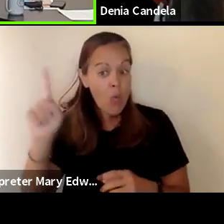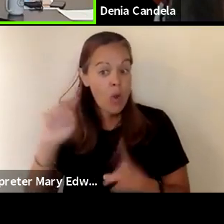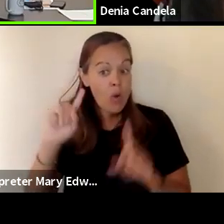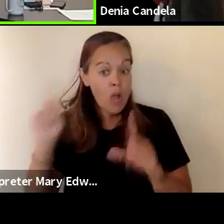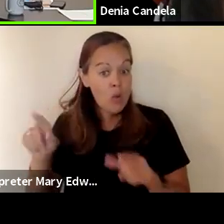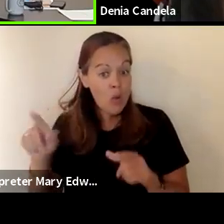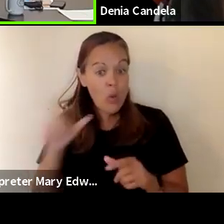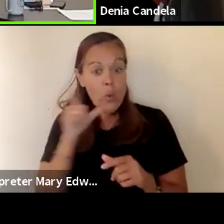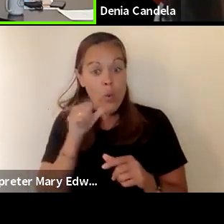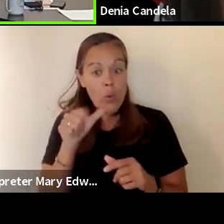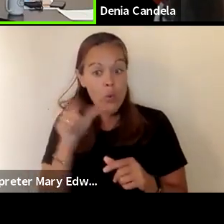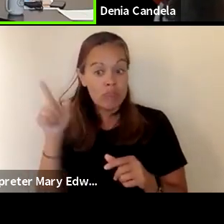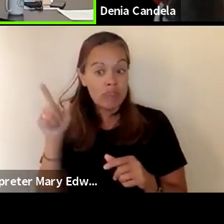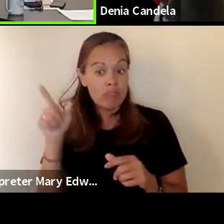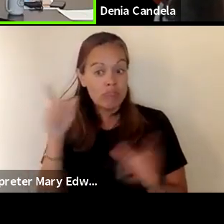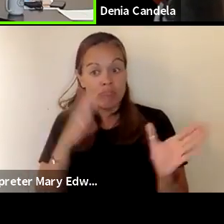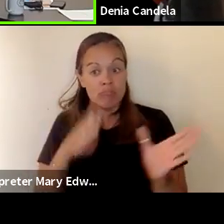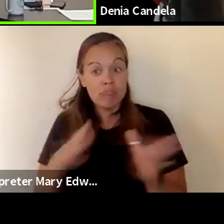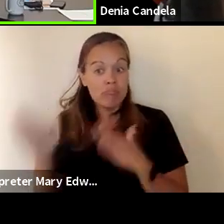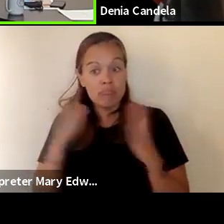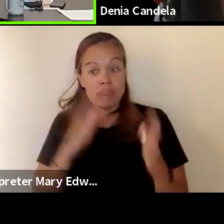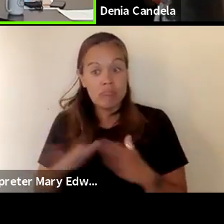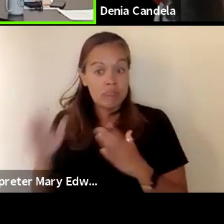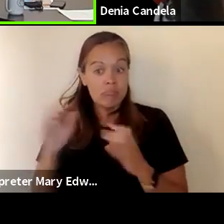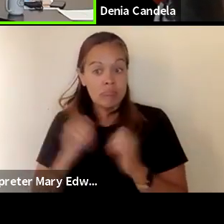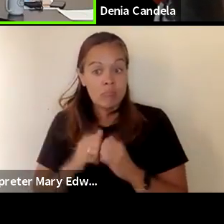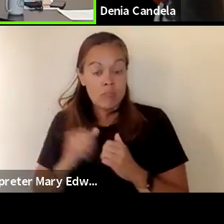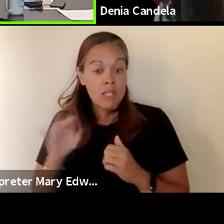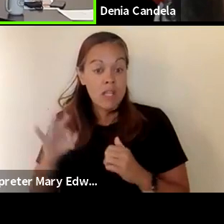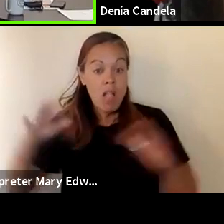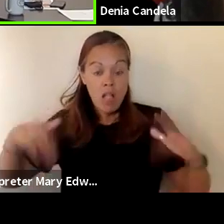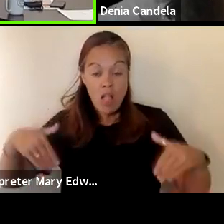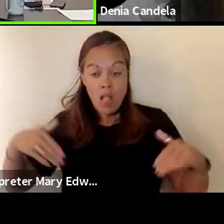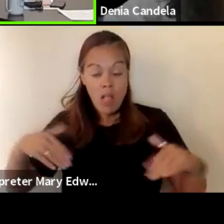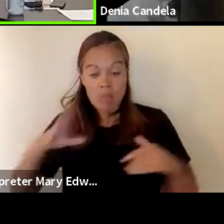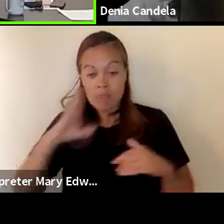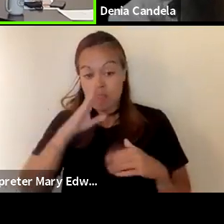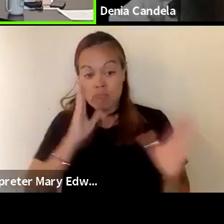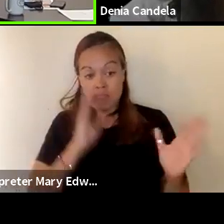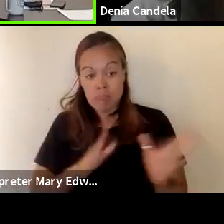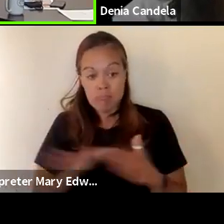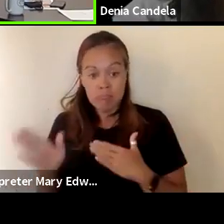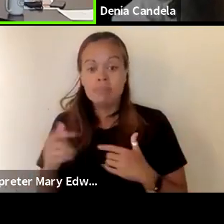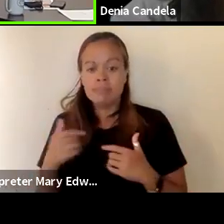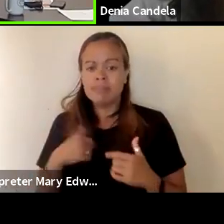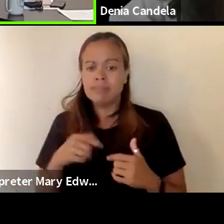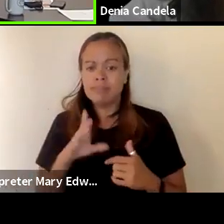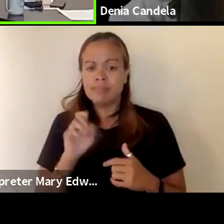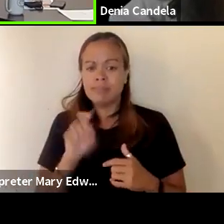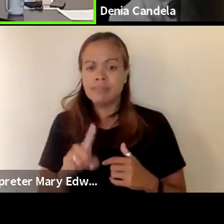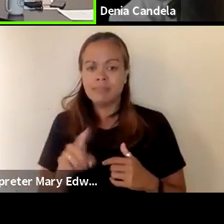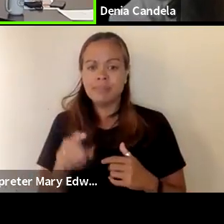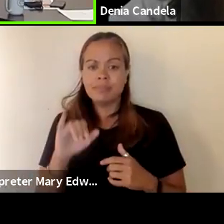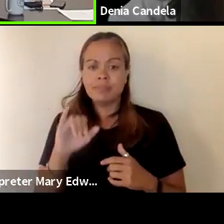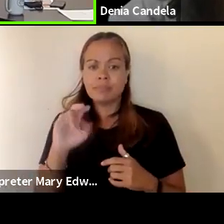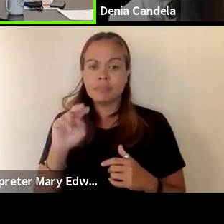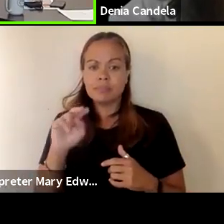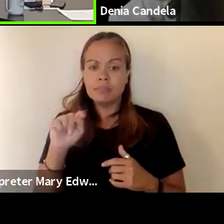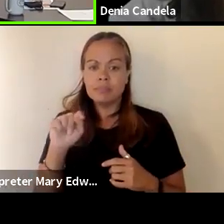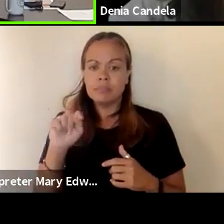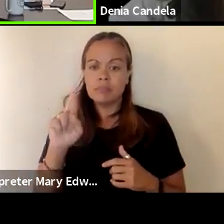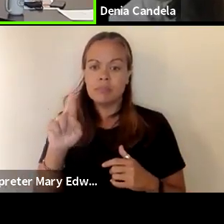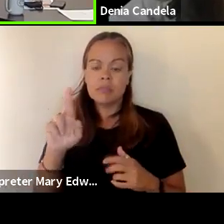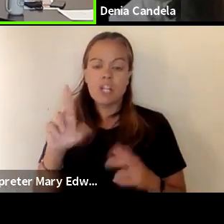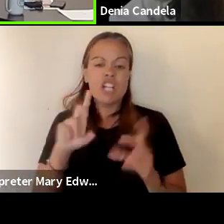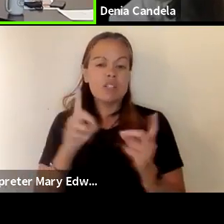who's who do they make arrangements with and if they haven't made any direct arrangements i would ask for an inter-district agreement so i